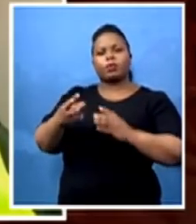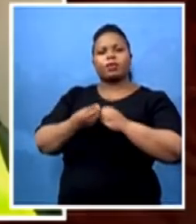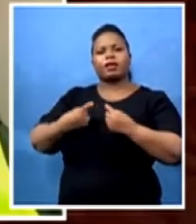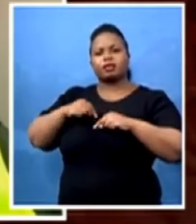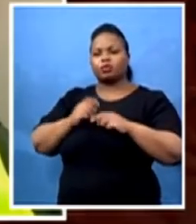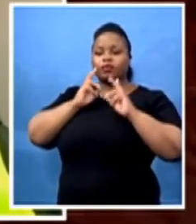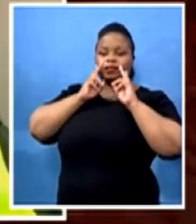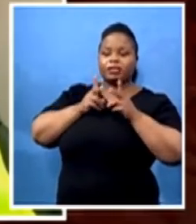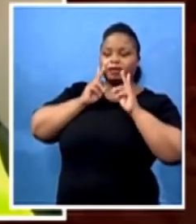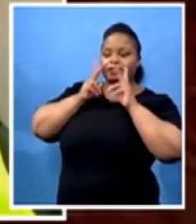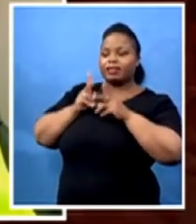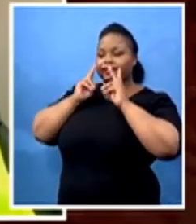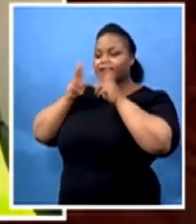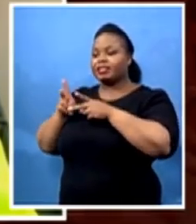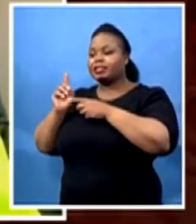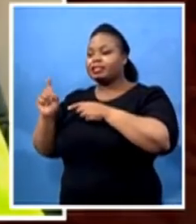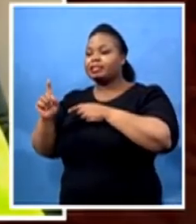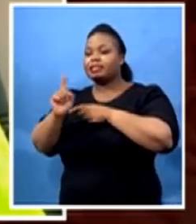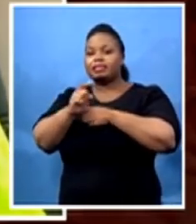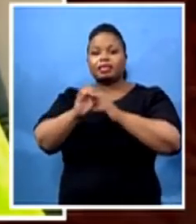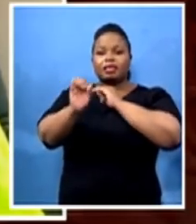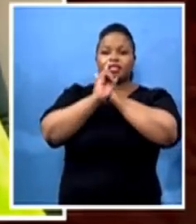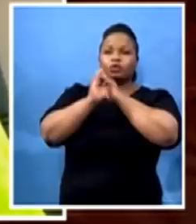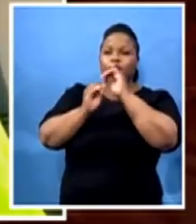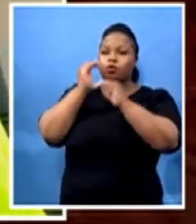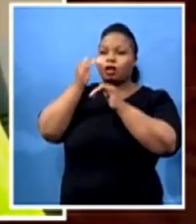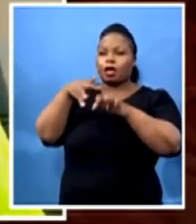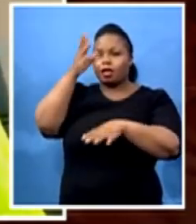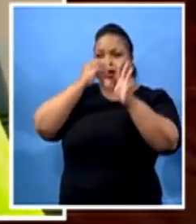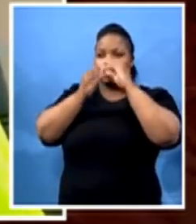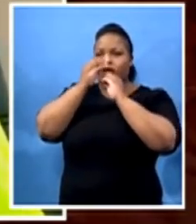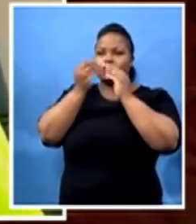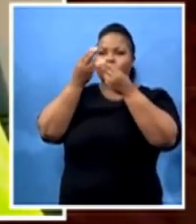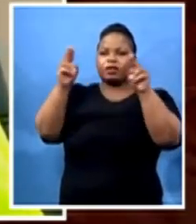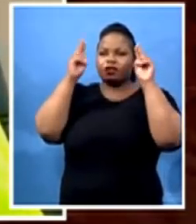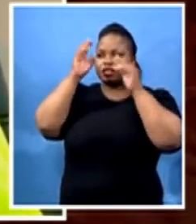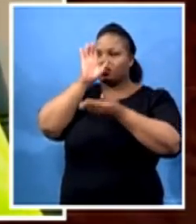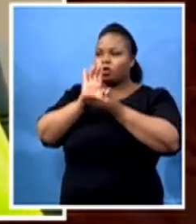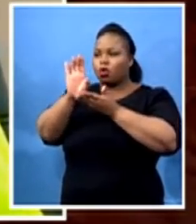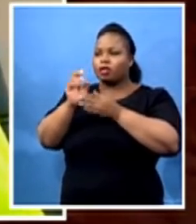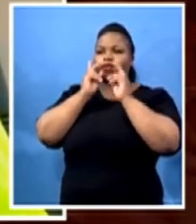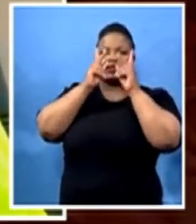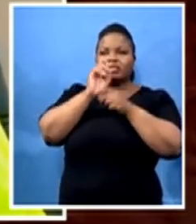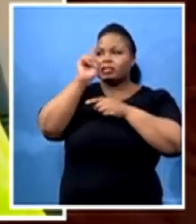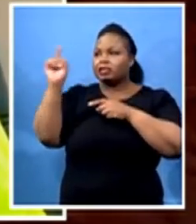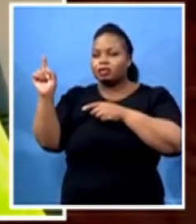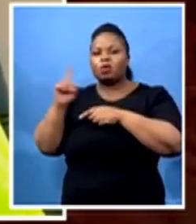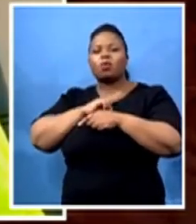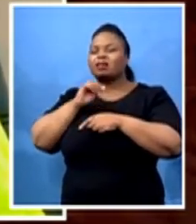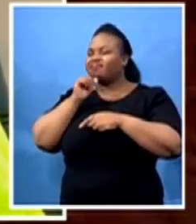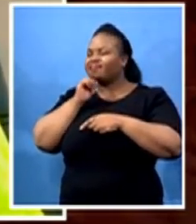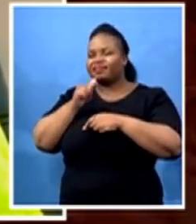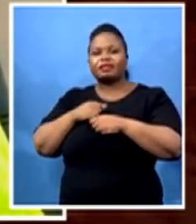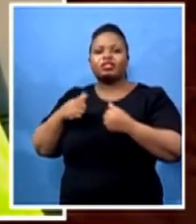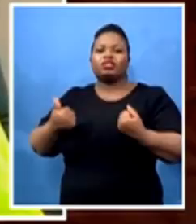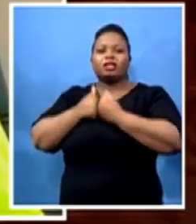institutions of Ireland to try to support them to say, even with the challenge of the current infrastructure that we're having, let's deal with